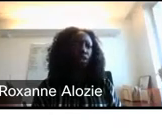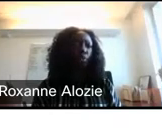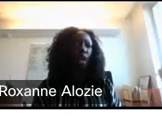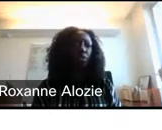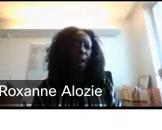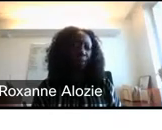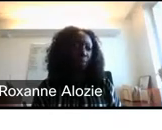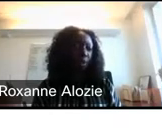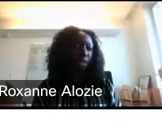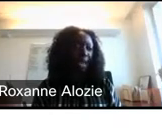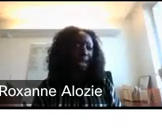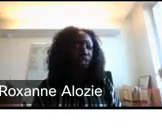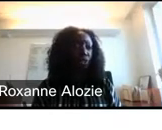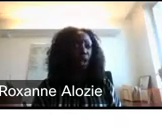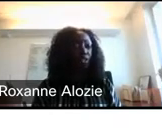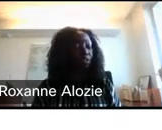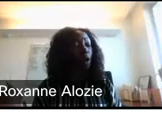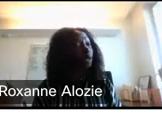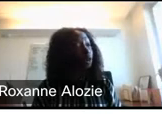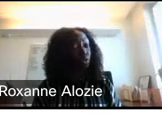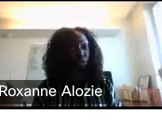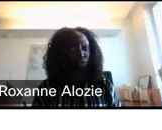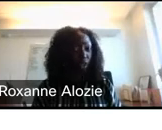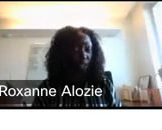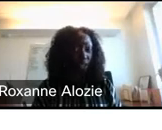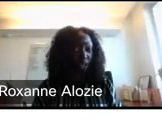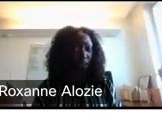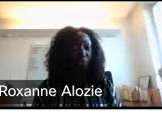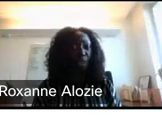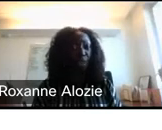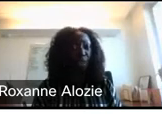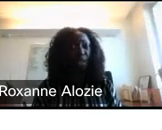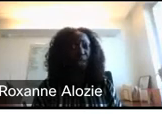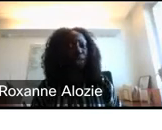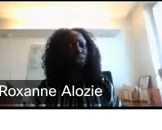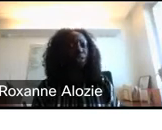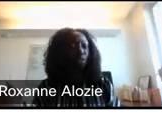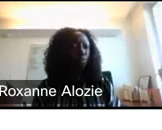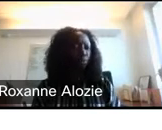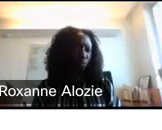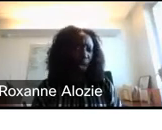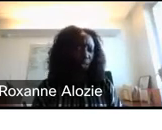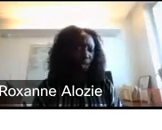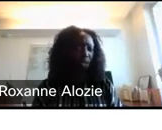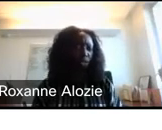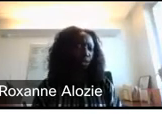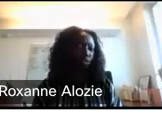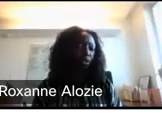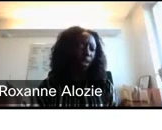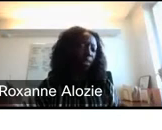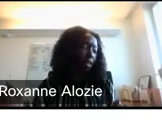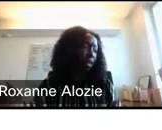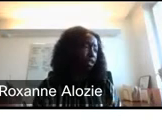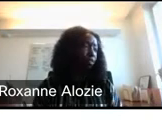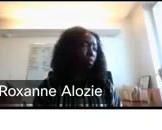you know, whether you have the ability to execute on the development goals that you've articulated. Then we're going to start the approval process. So